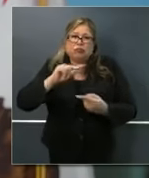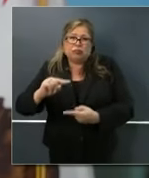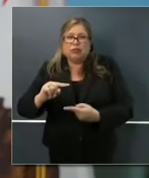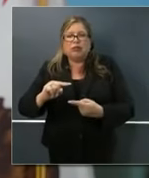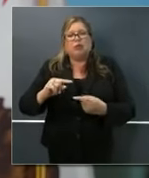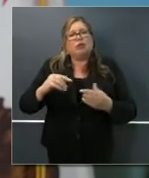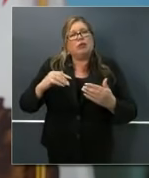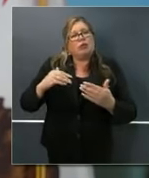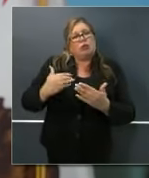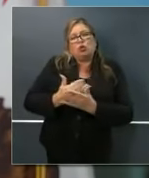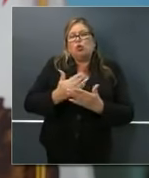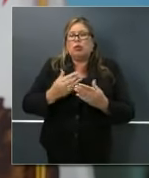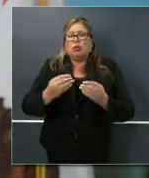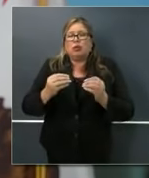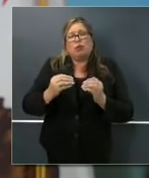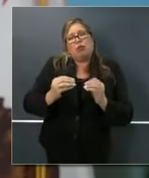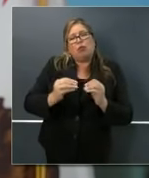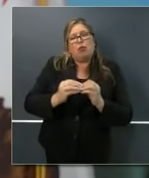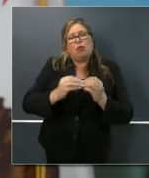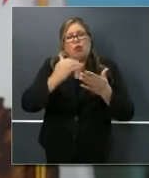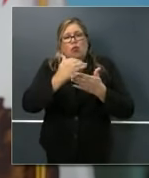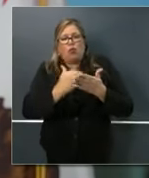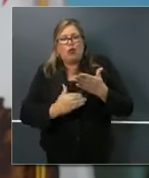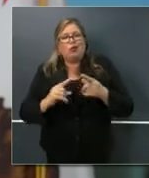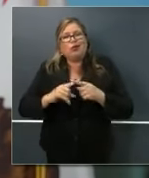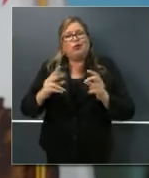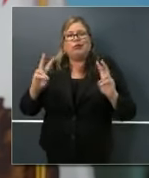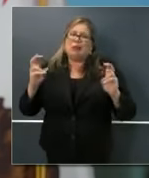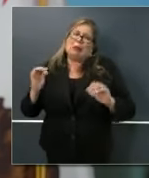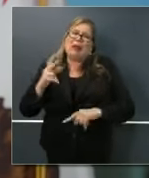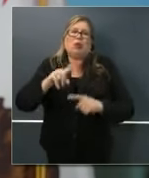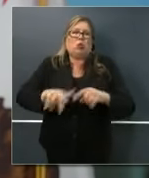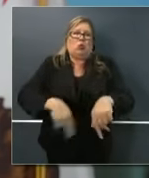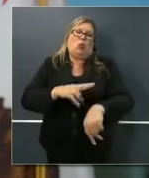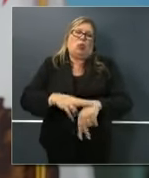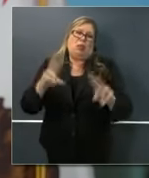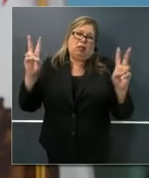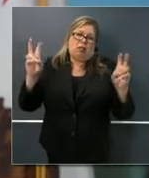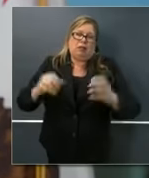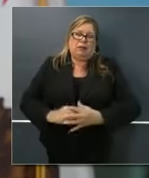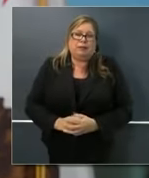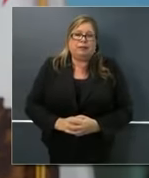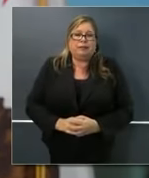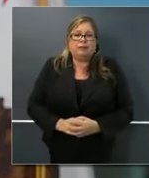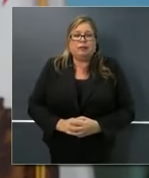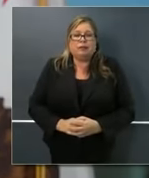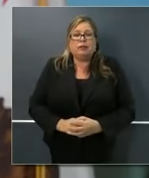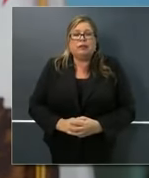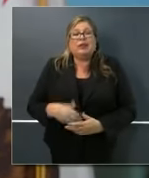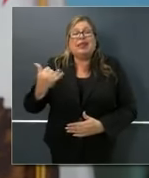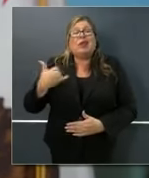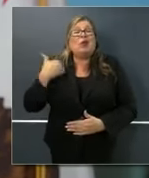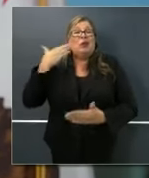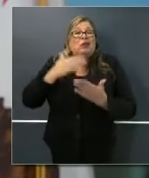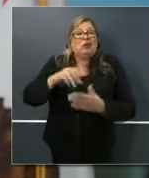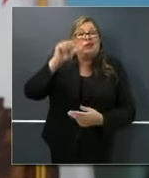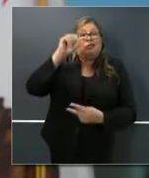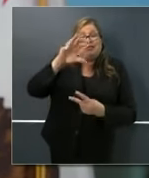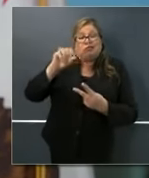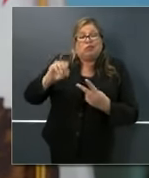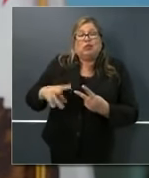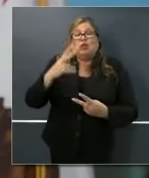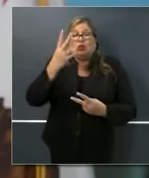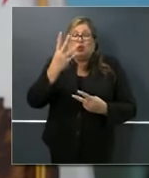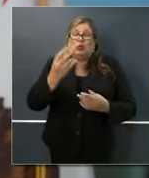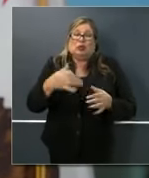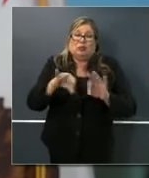to get back to some sense of normalcy. In that regard, let me update you on the two numbers, again, in